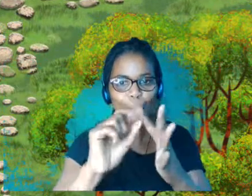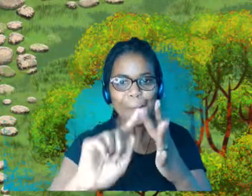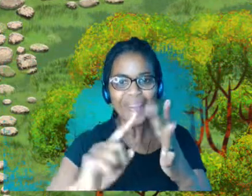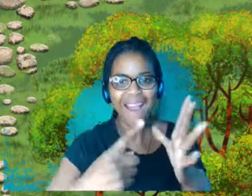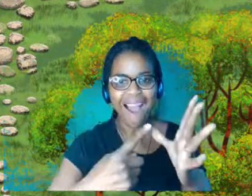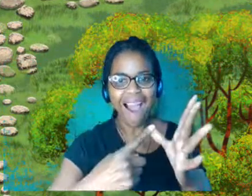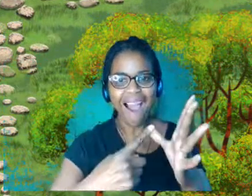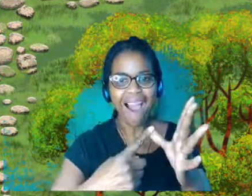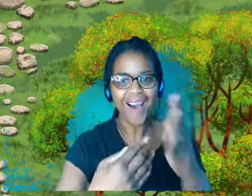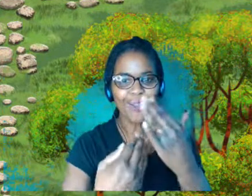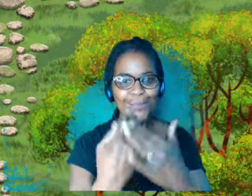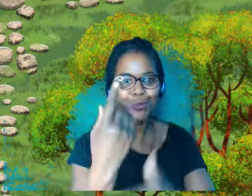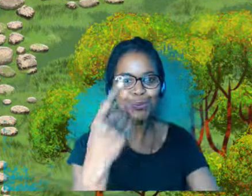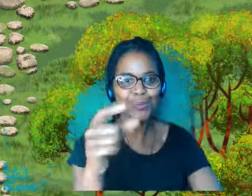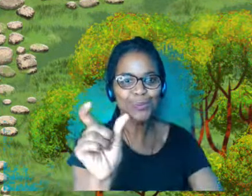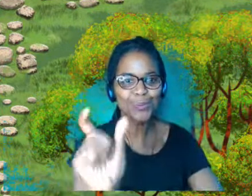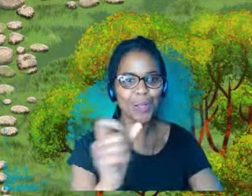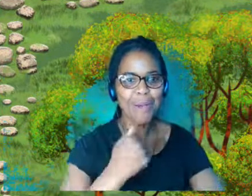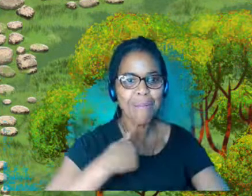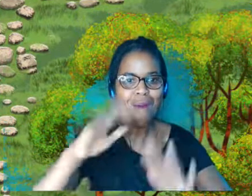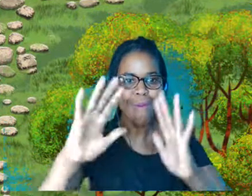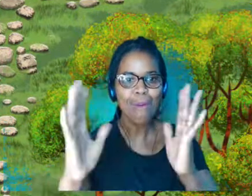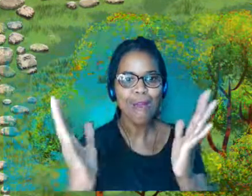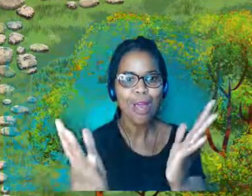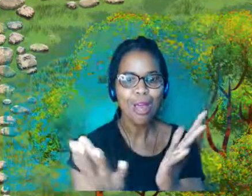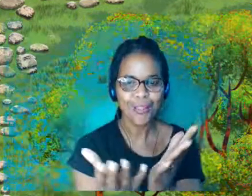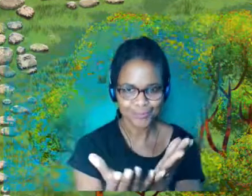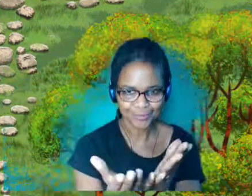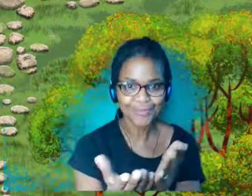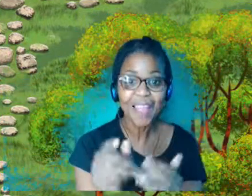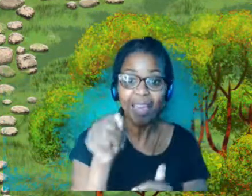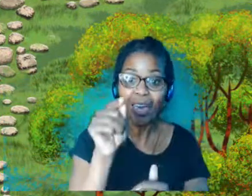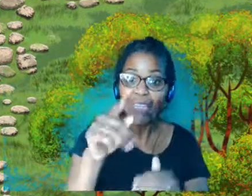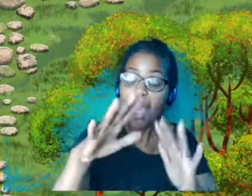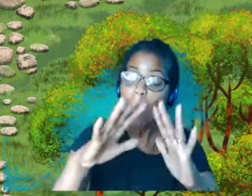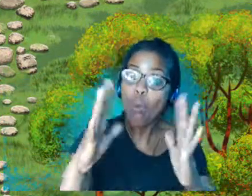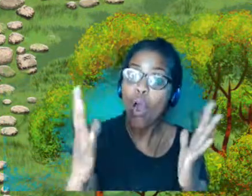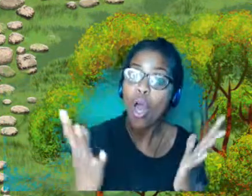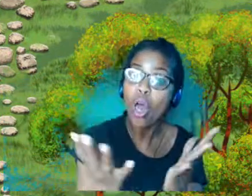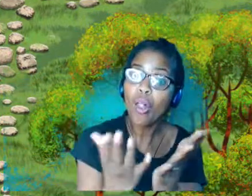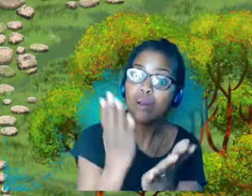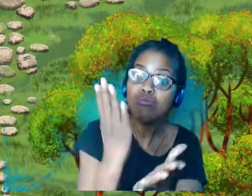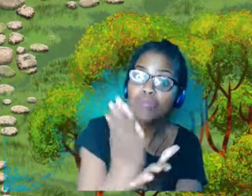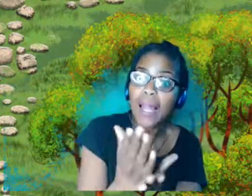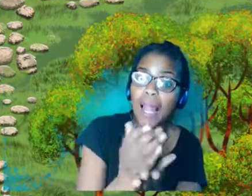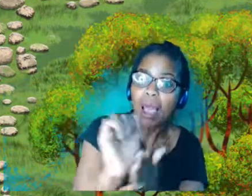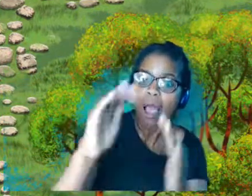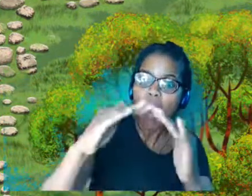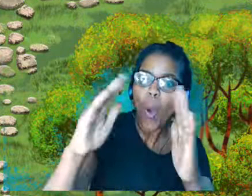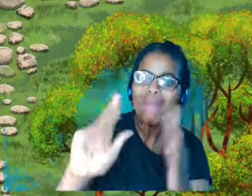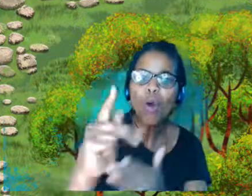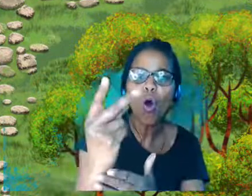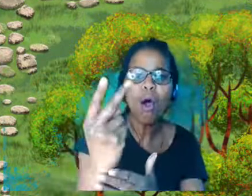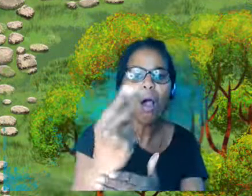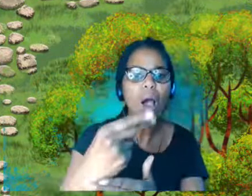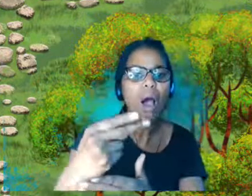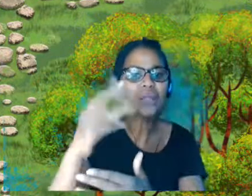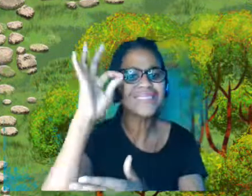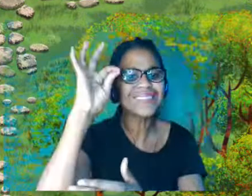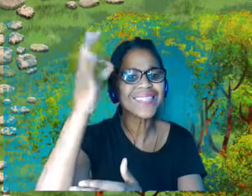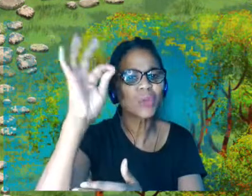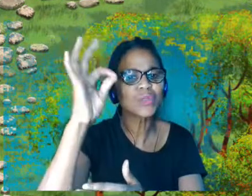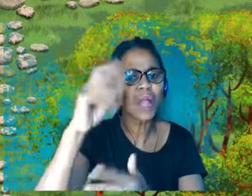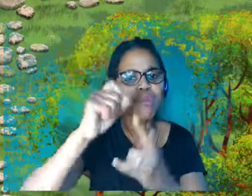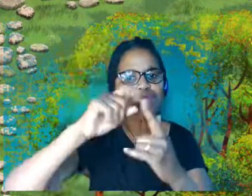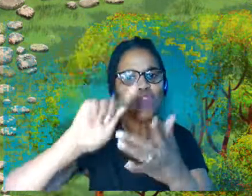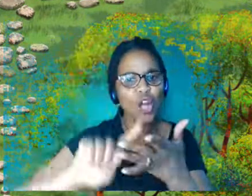And this world is really the house for an Arts Council project, which explores